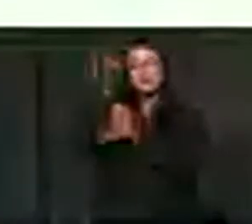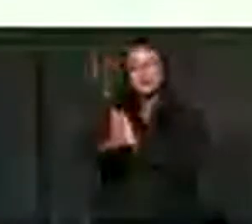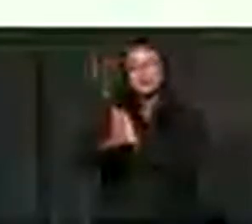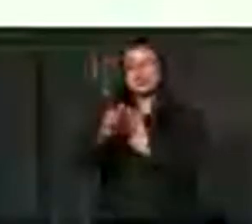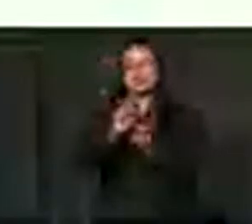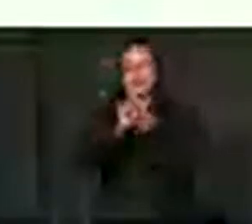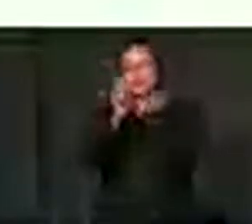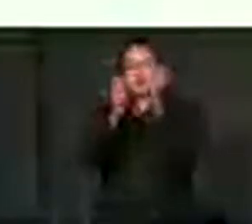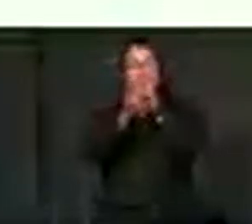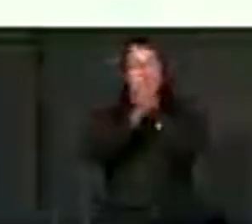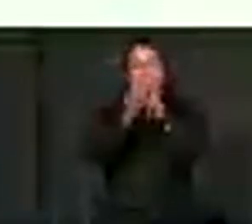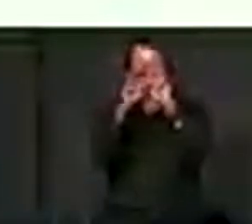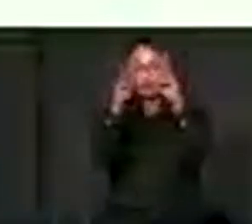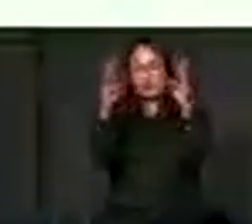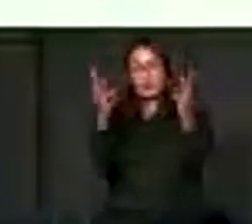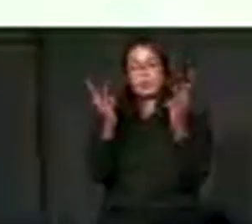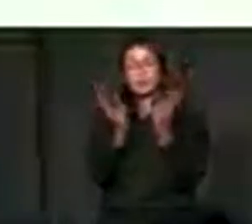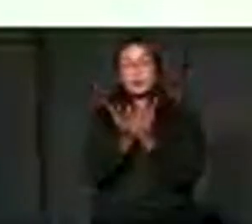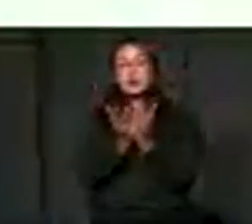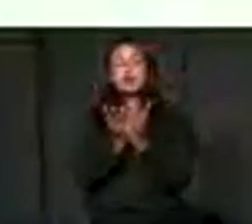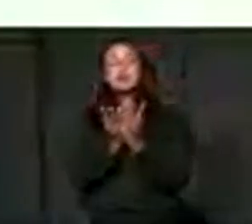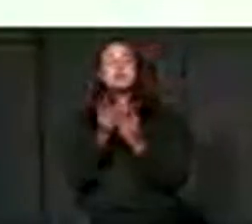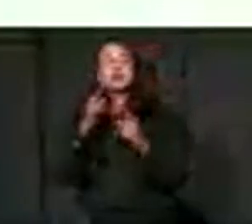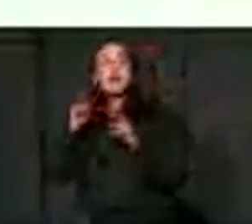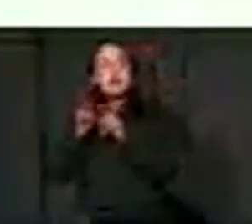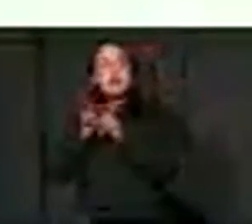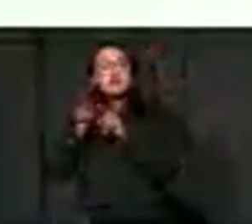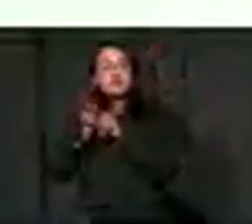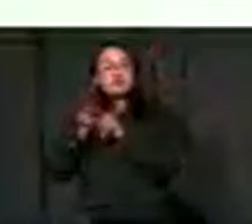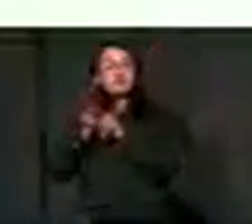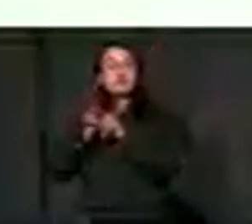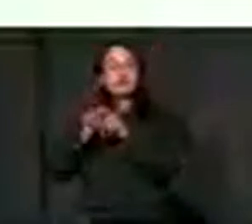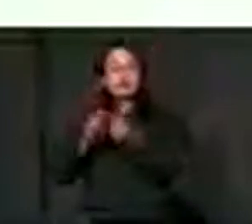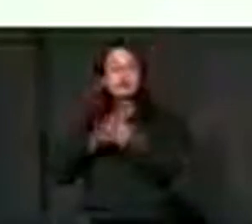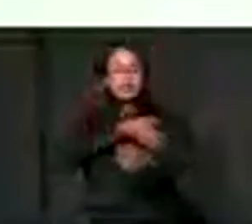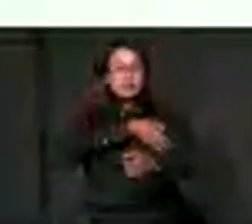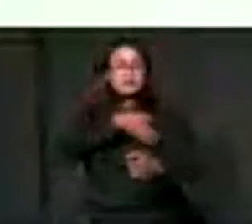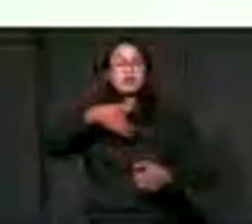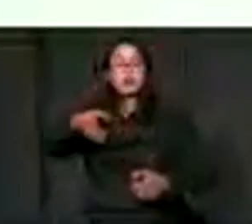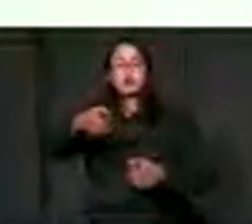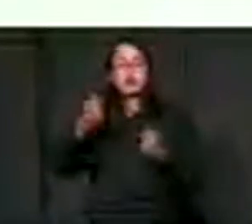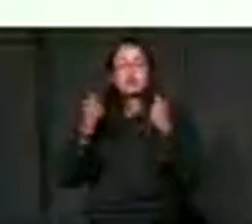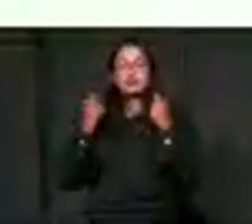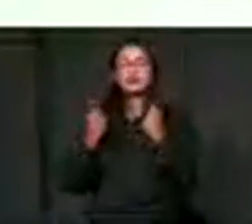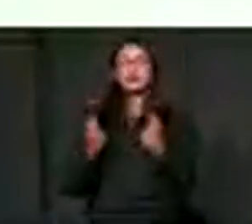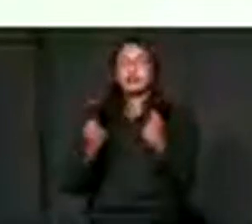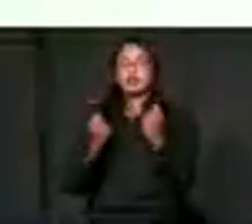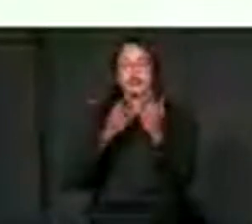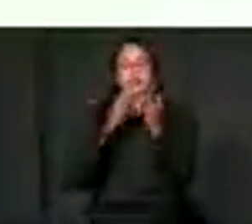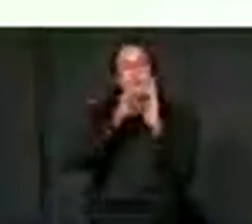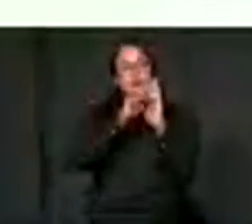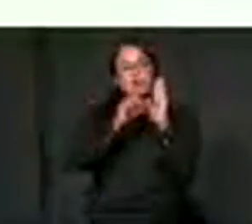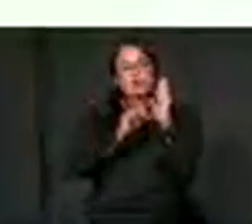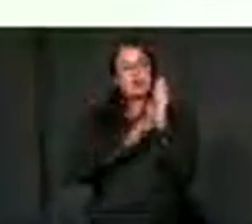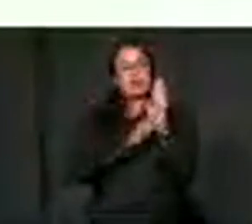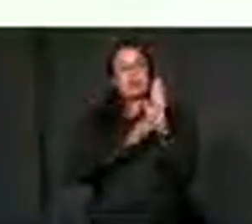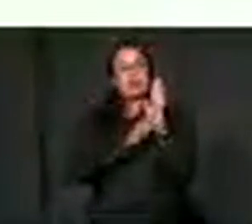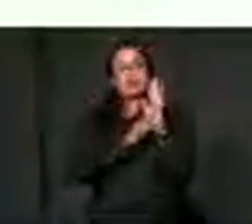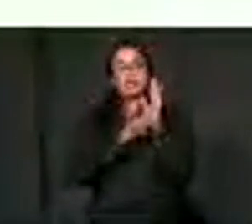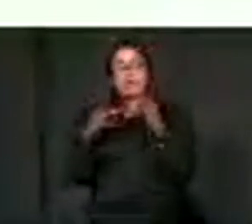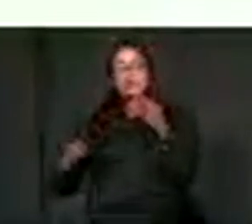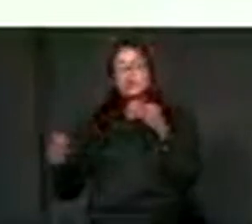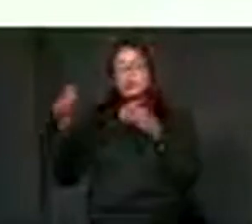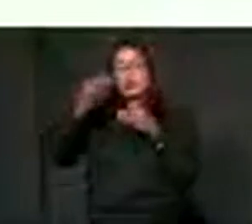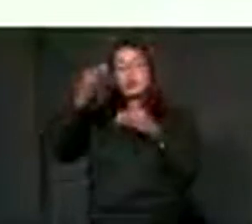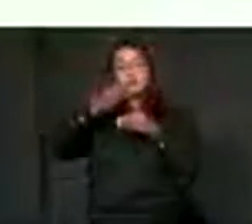To elucidate the critical elements of strengthening the foundations for learning as well as efficiency and accountability in the